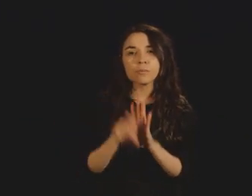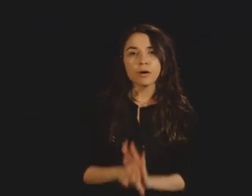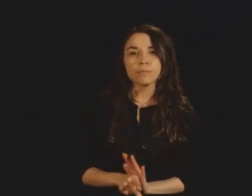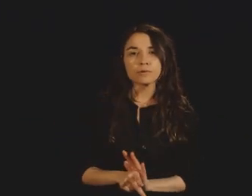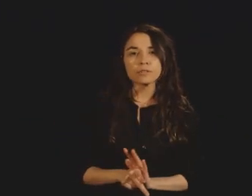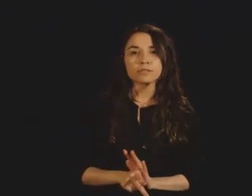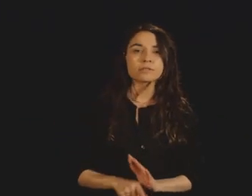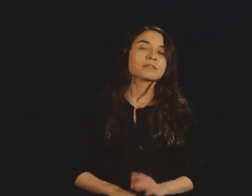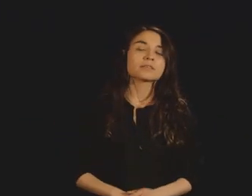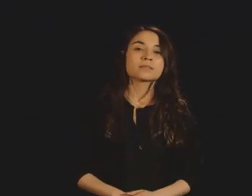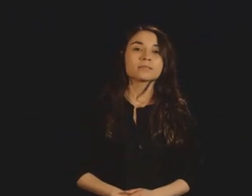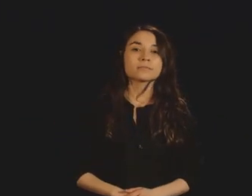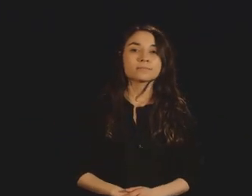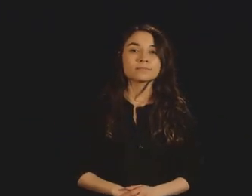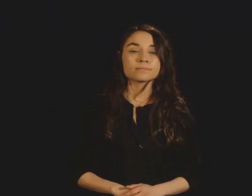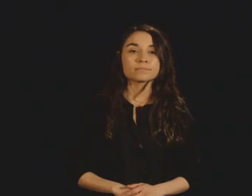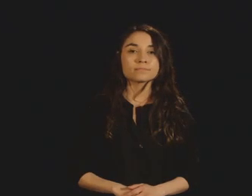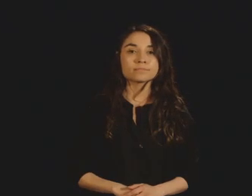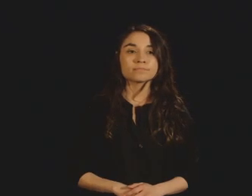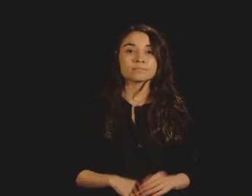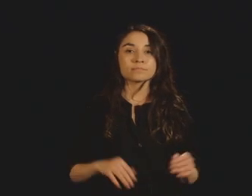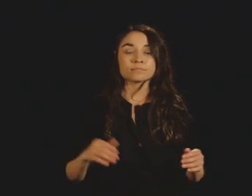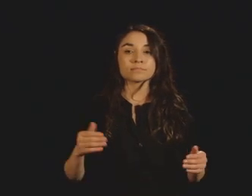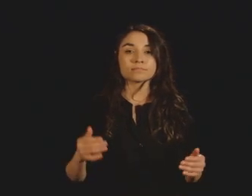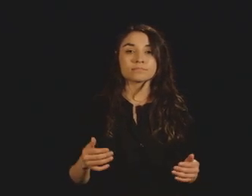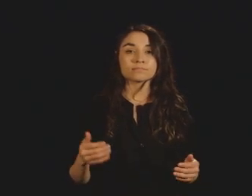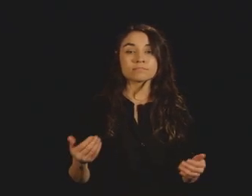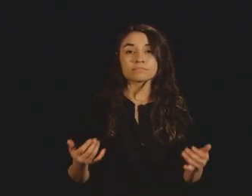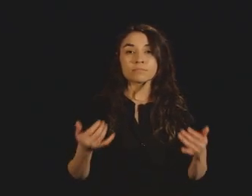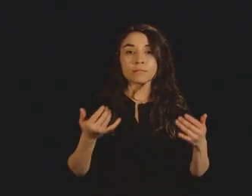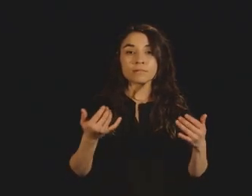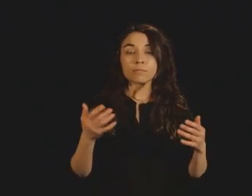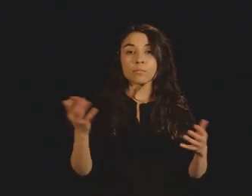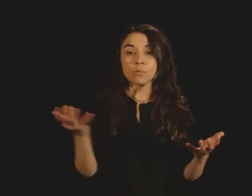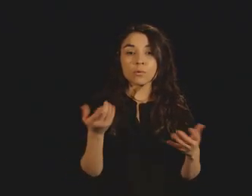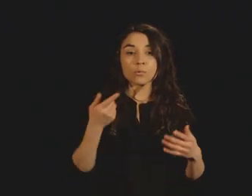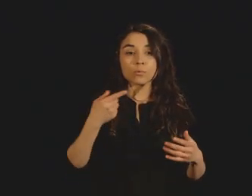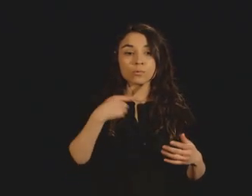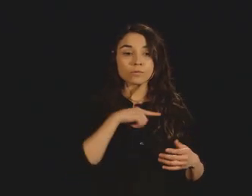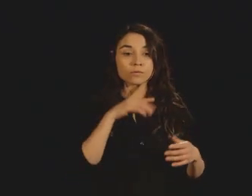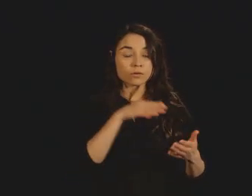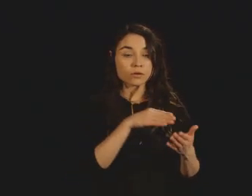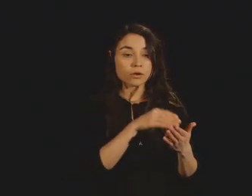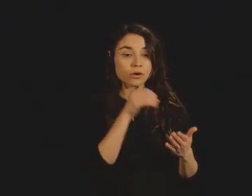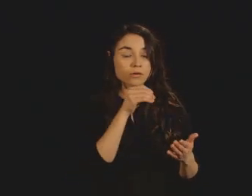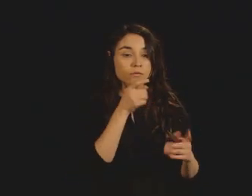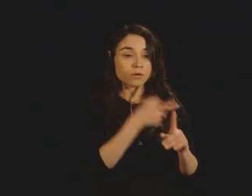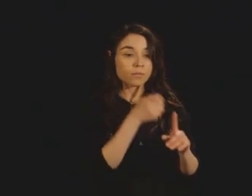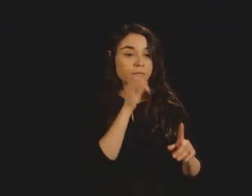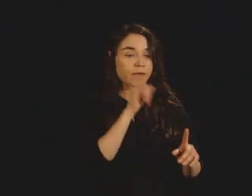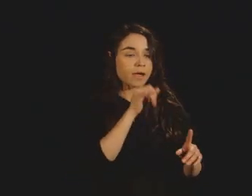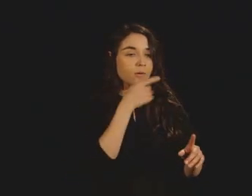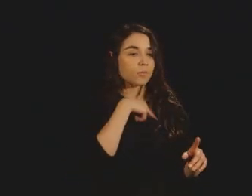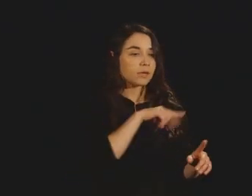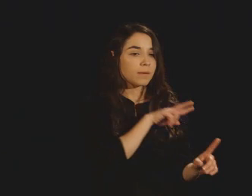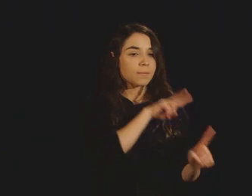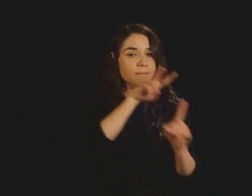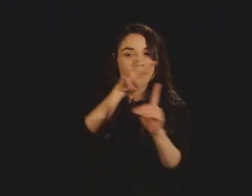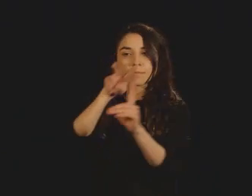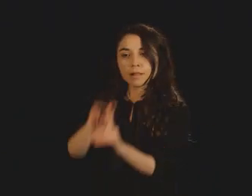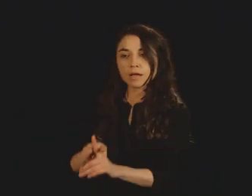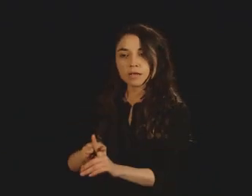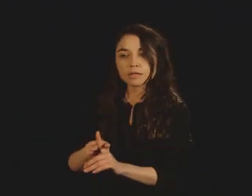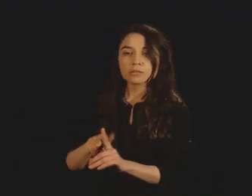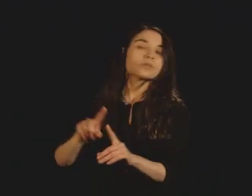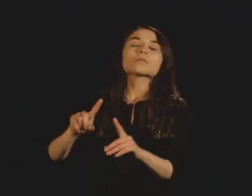And now that takes us to how we use that kind of information to do the next stage of our studies. And that is